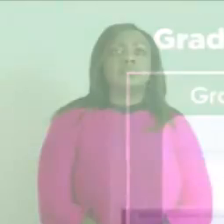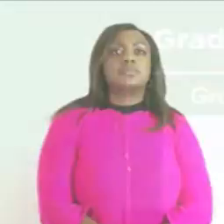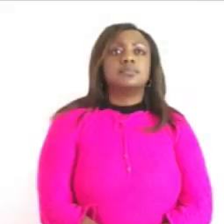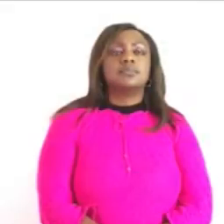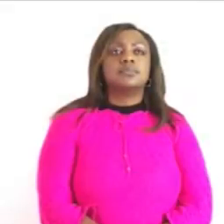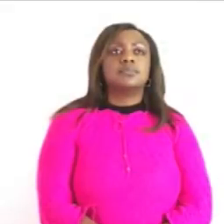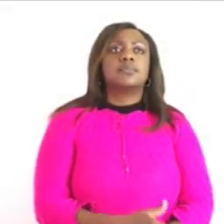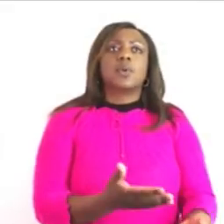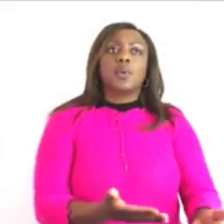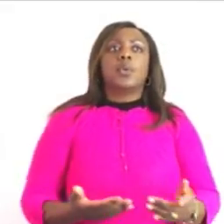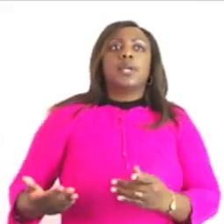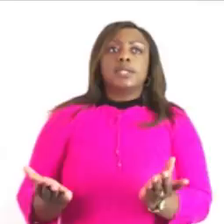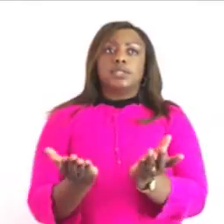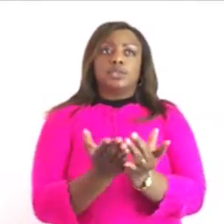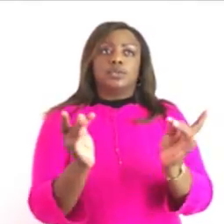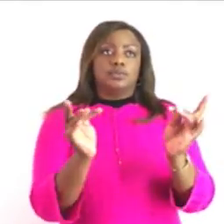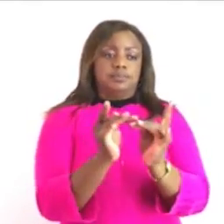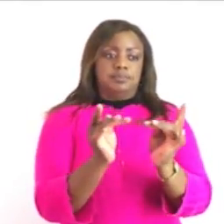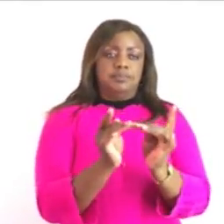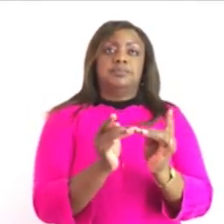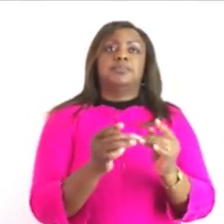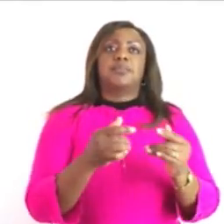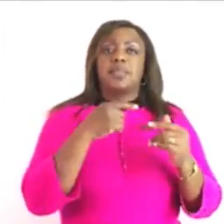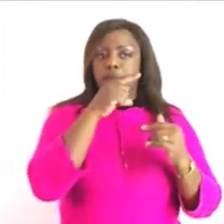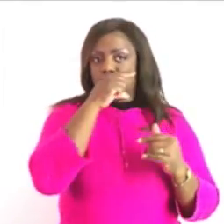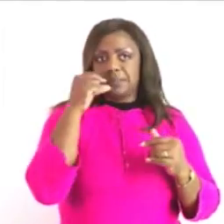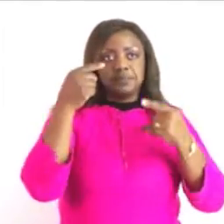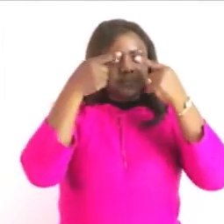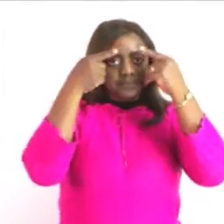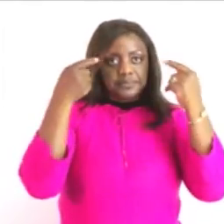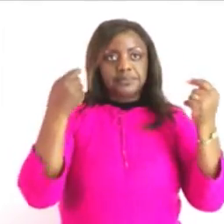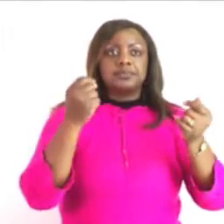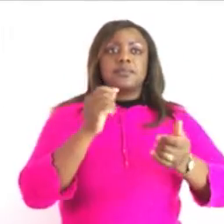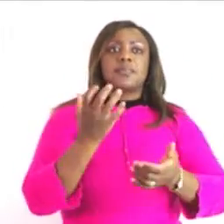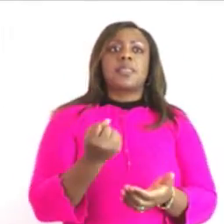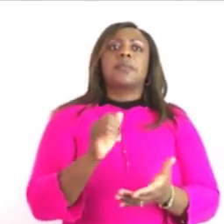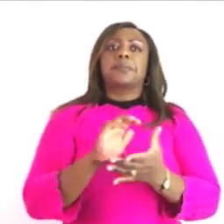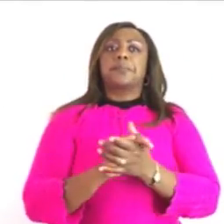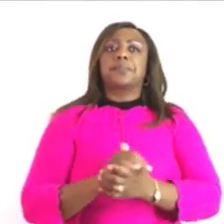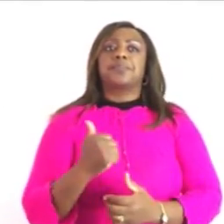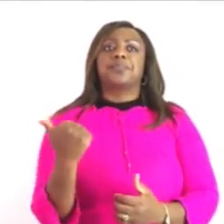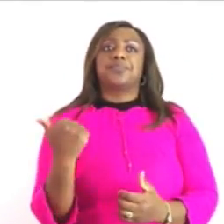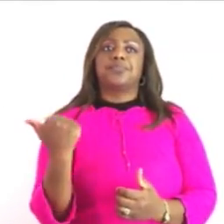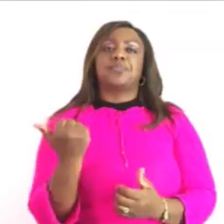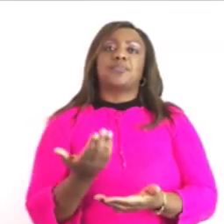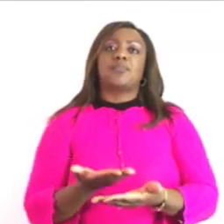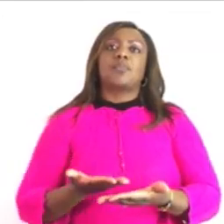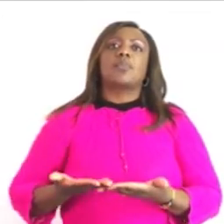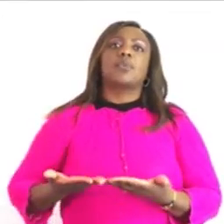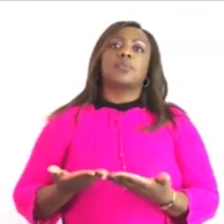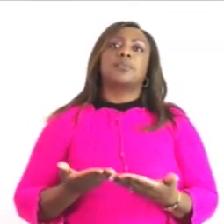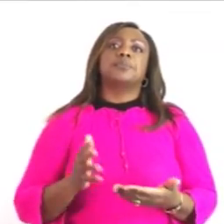welcome to my zone online school my name is mr lituai duni and welcome clear eyes